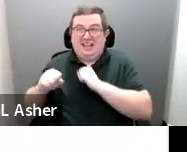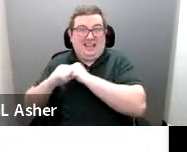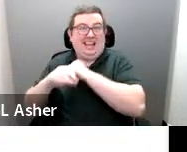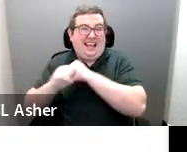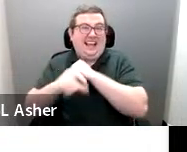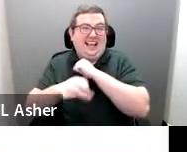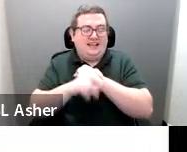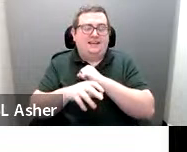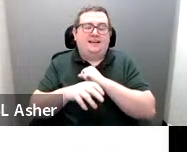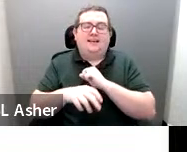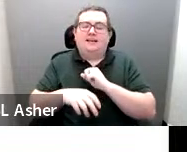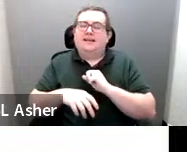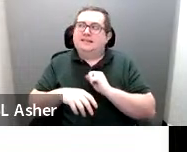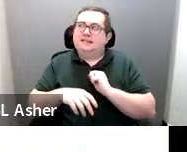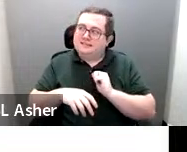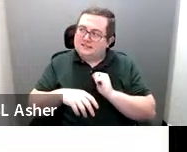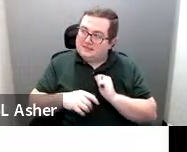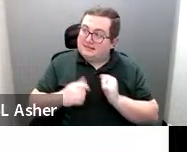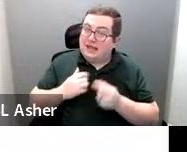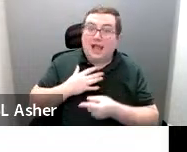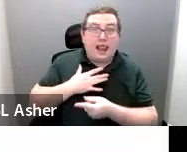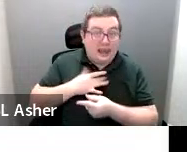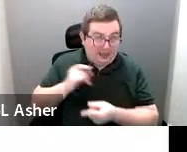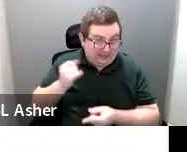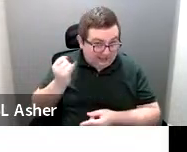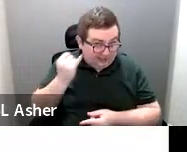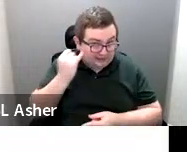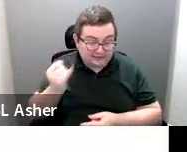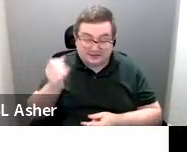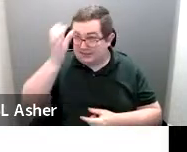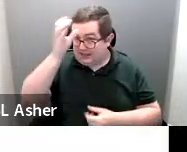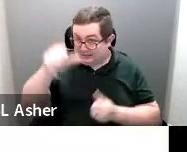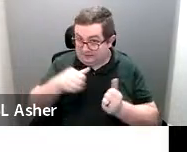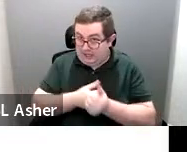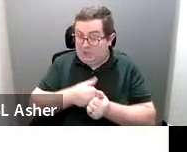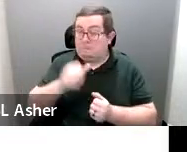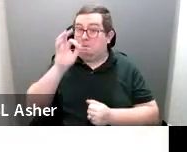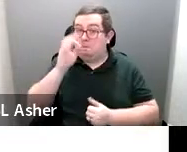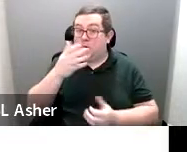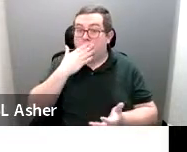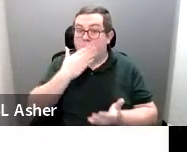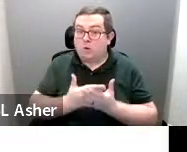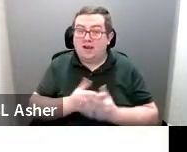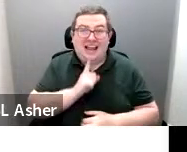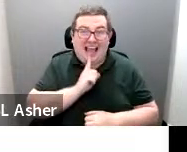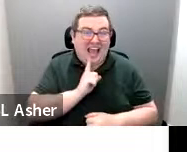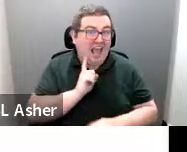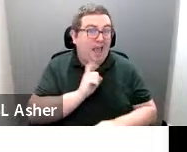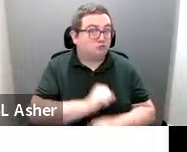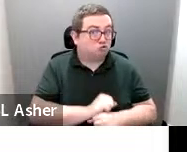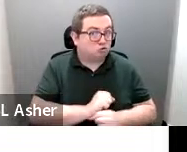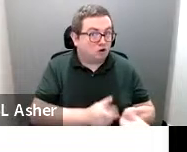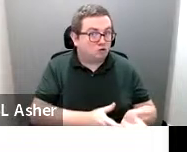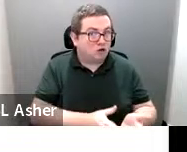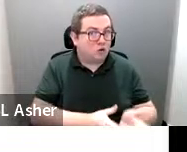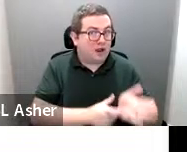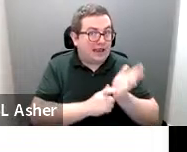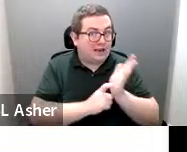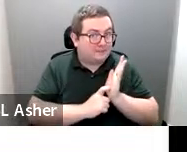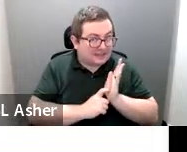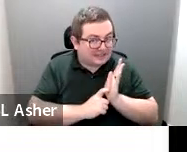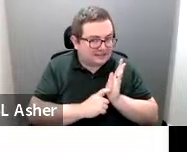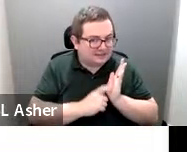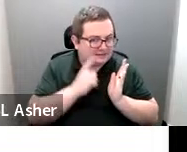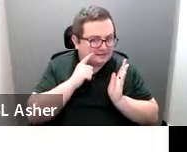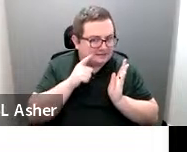And while I really like the idea of that and the concept behind it, the actual requirement is for